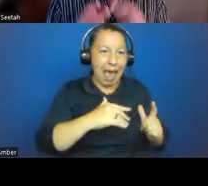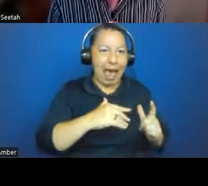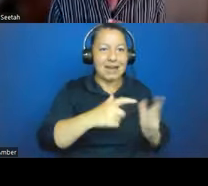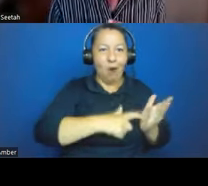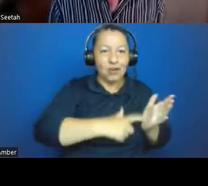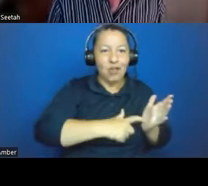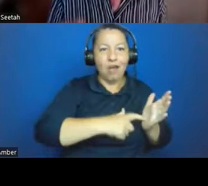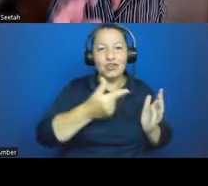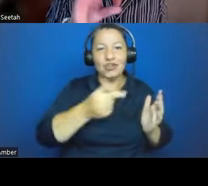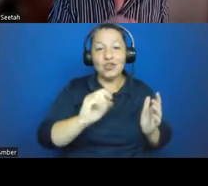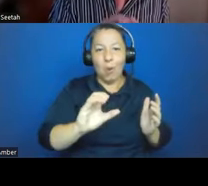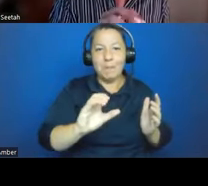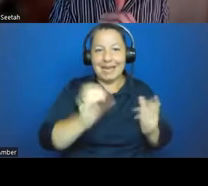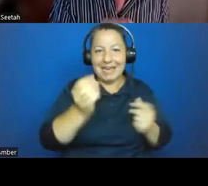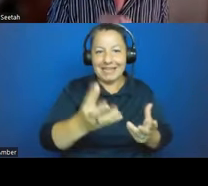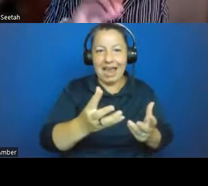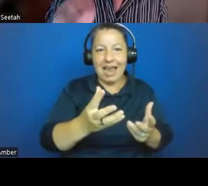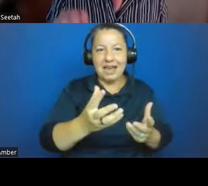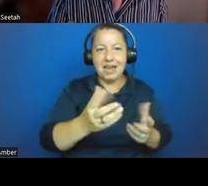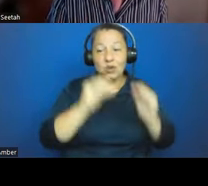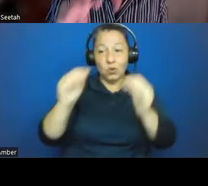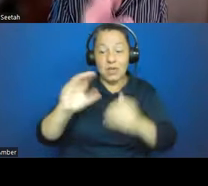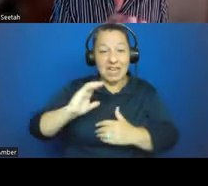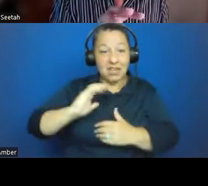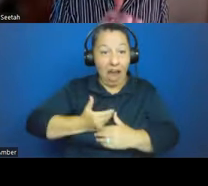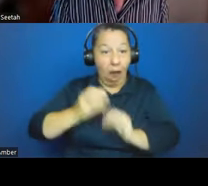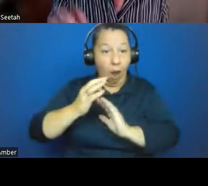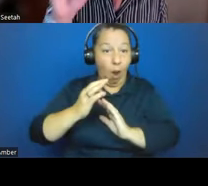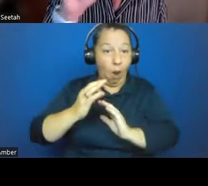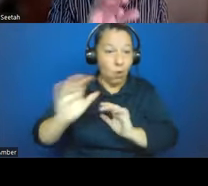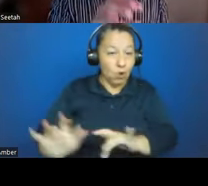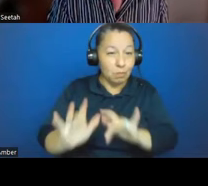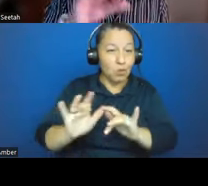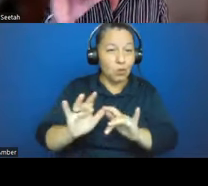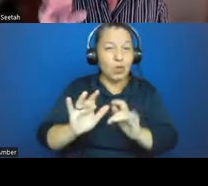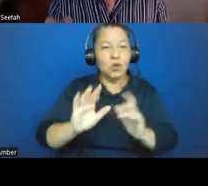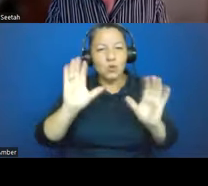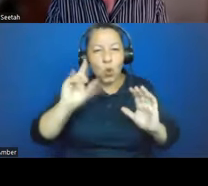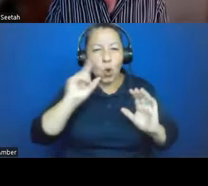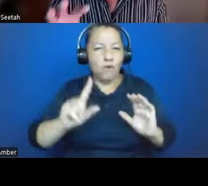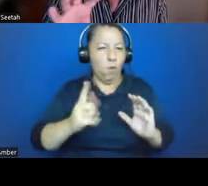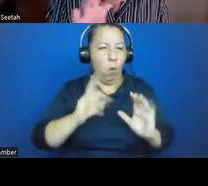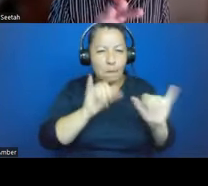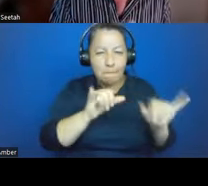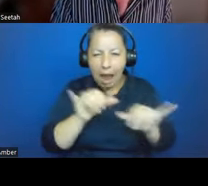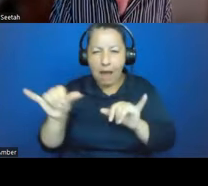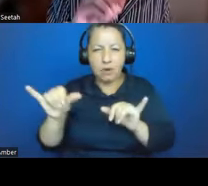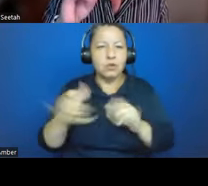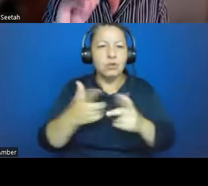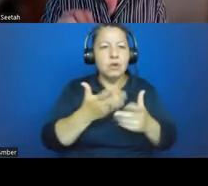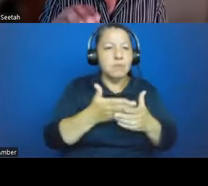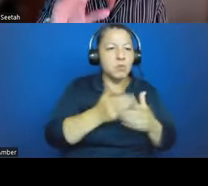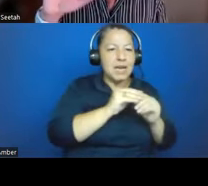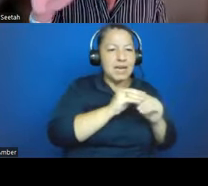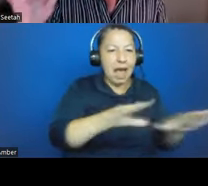train our algorithms to seek patterns between outbreaks, between outbreaks and mortality profiles, vectors,